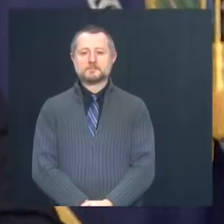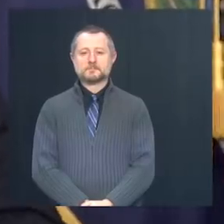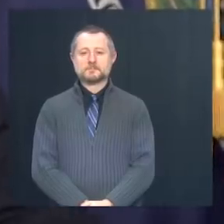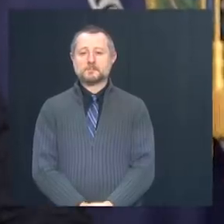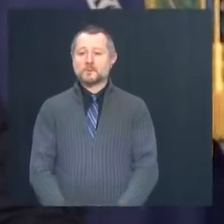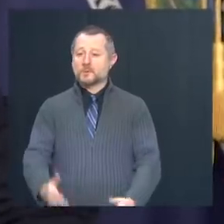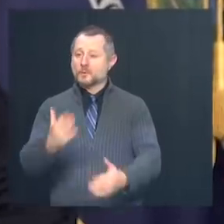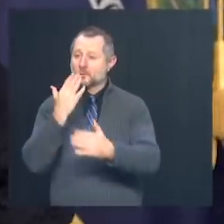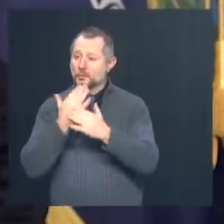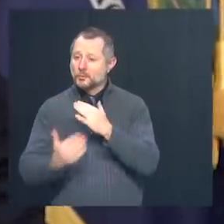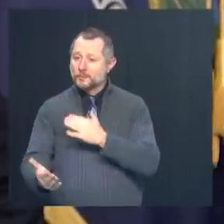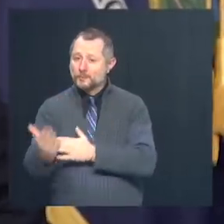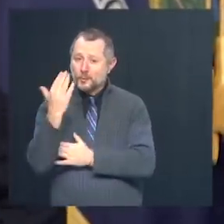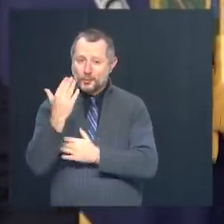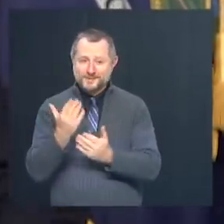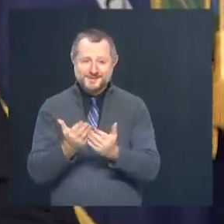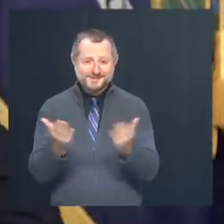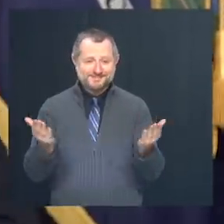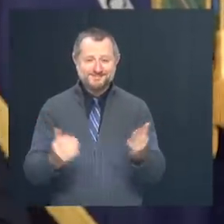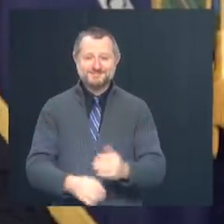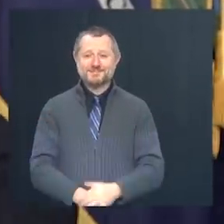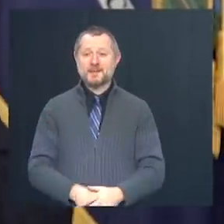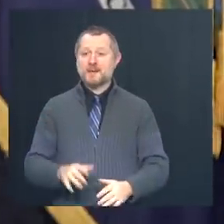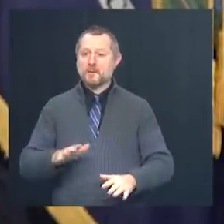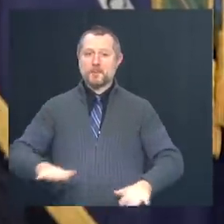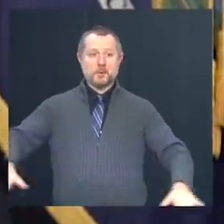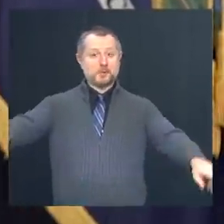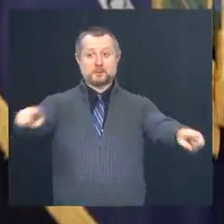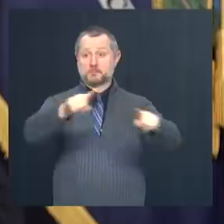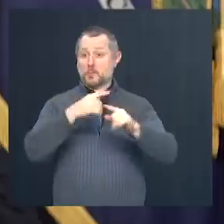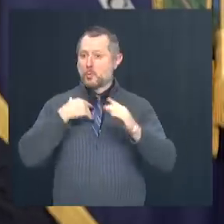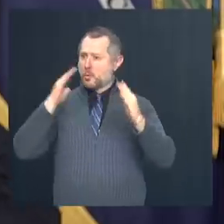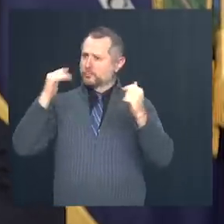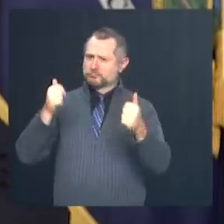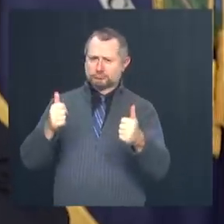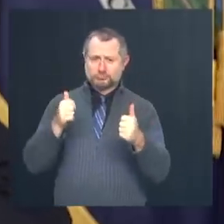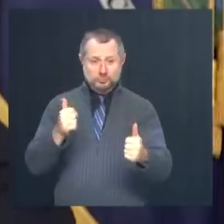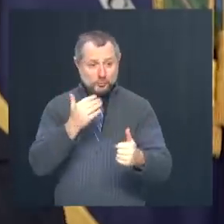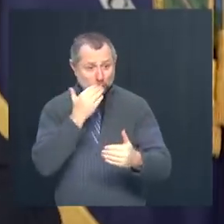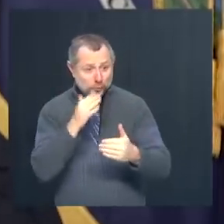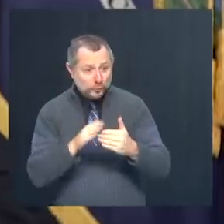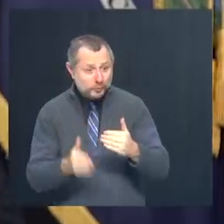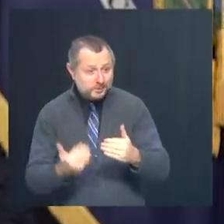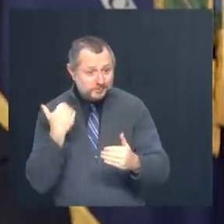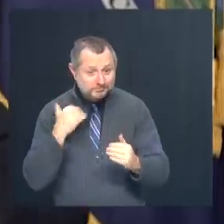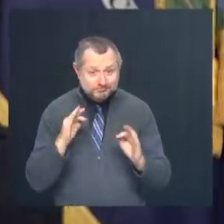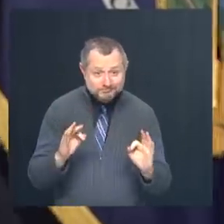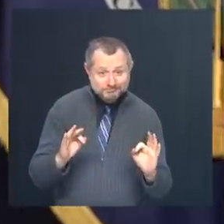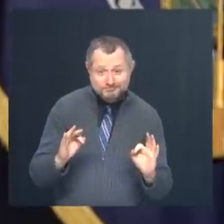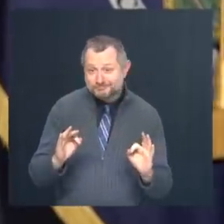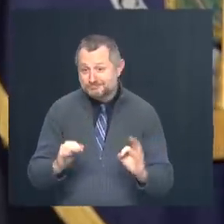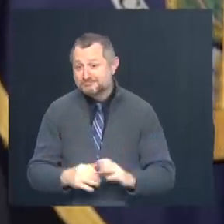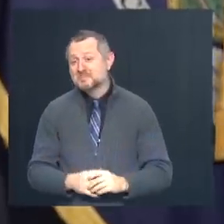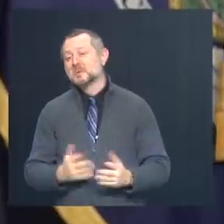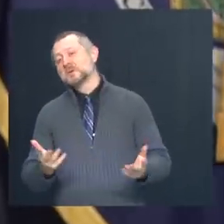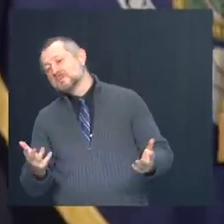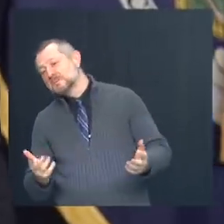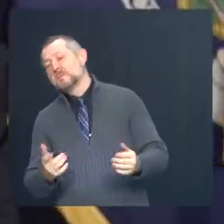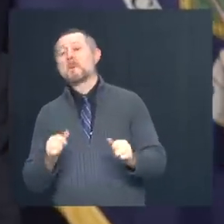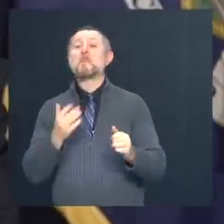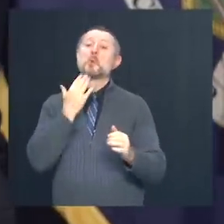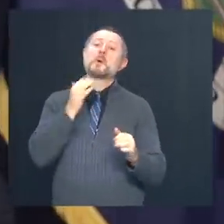Good morning, everybody. hope everyone had a good weekend, as good a weekend as you can have in these